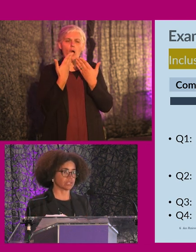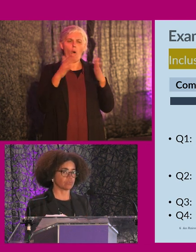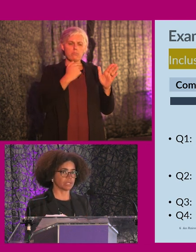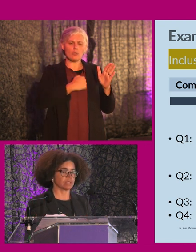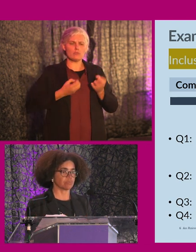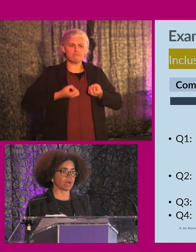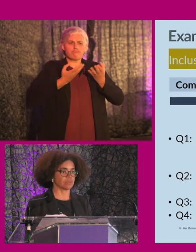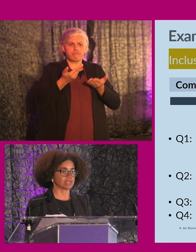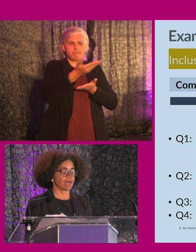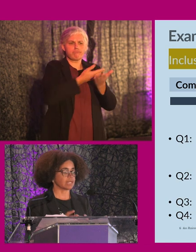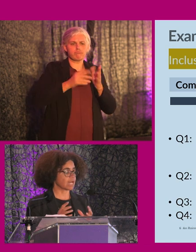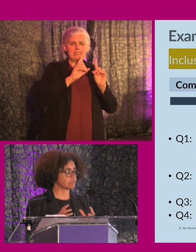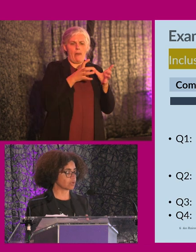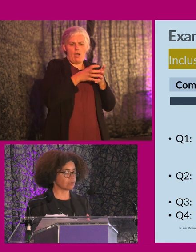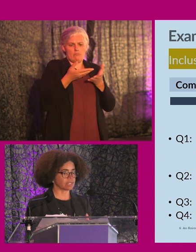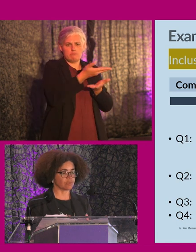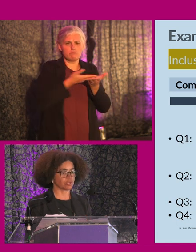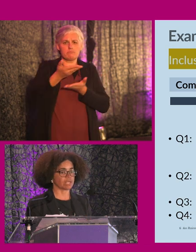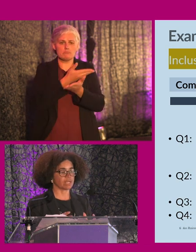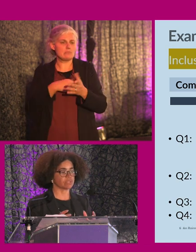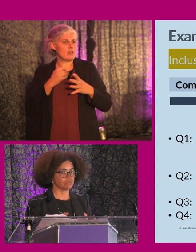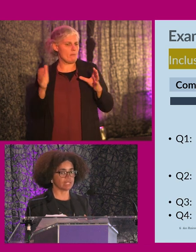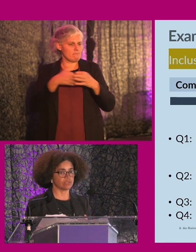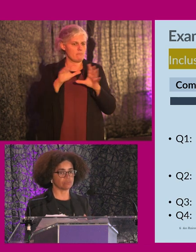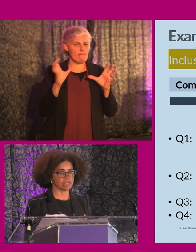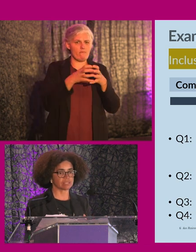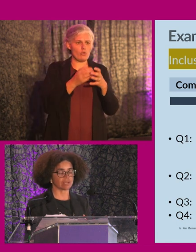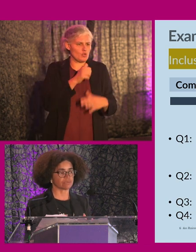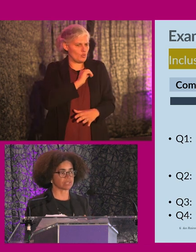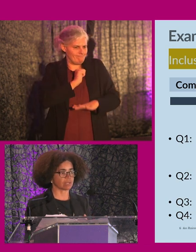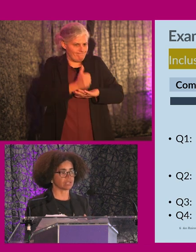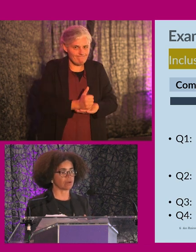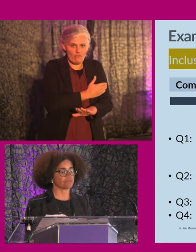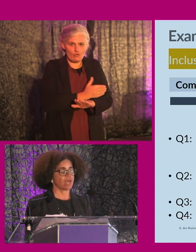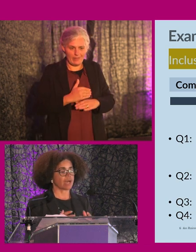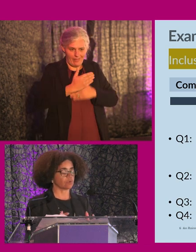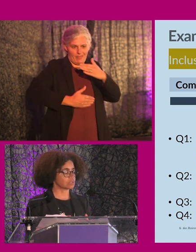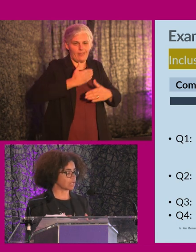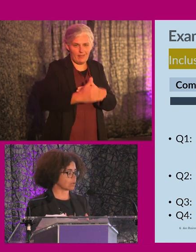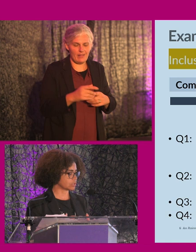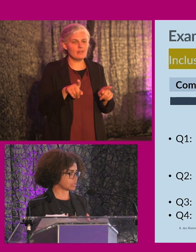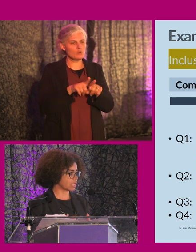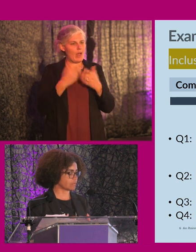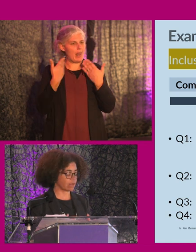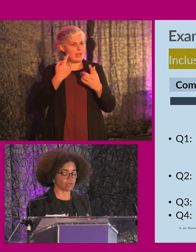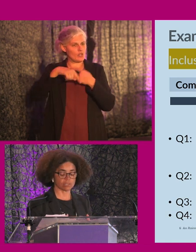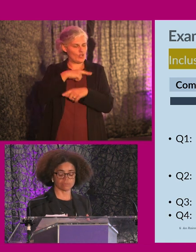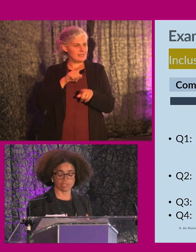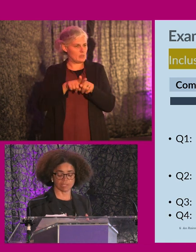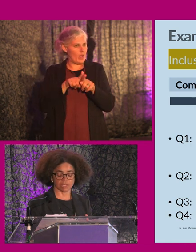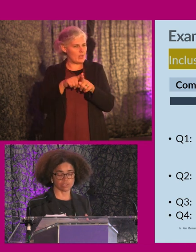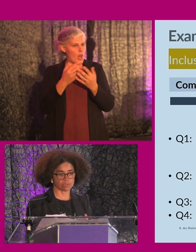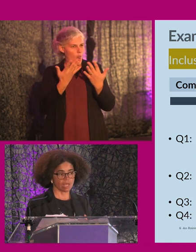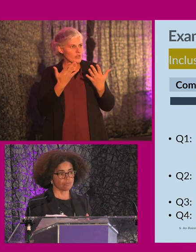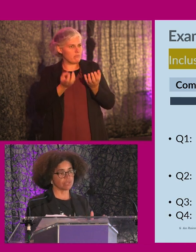discussion within the department. And it kind of grounded everybody and gave us a really good baseline for starting off and also allowed us to kind of air a lot of